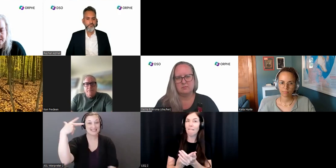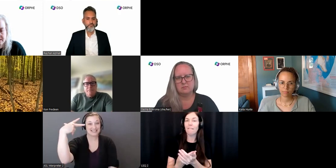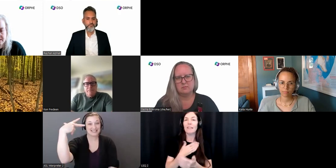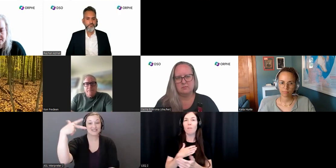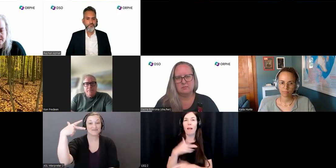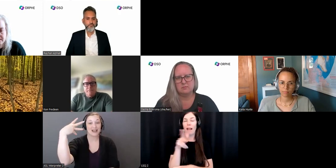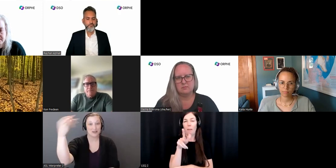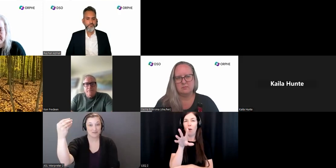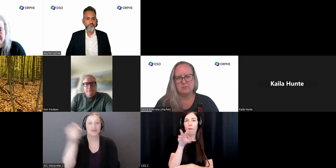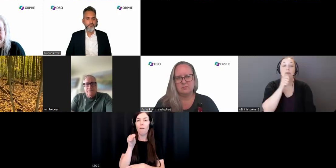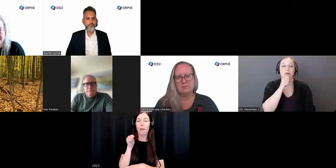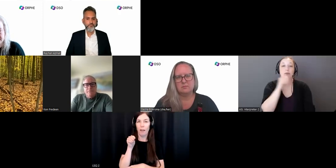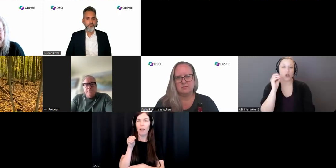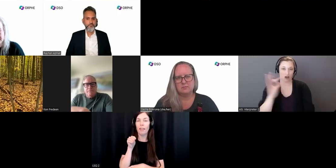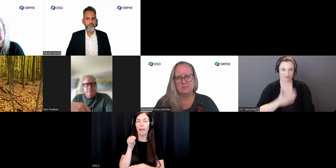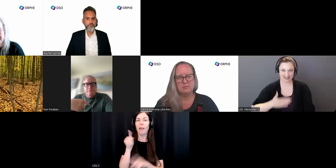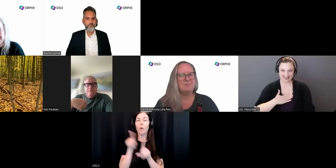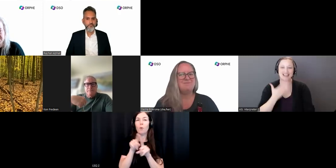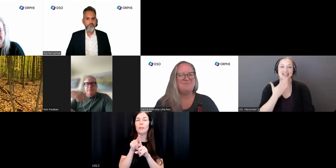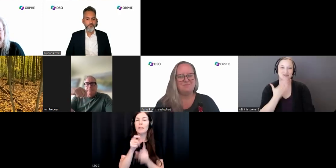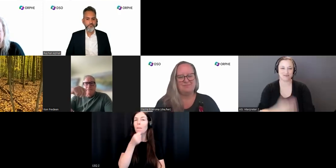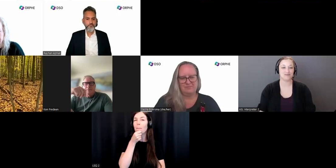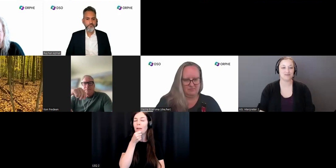mic. Next up, we have Sasha.